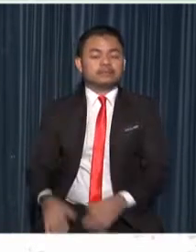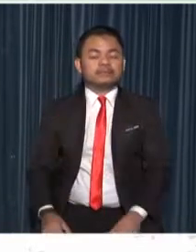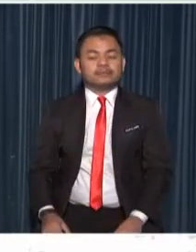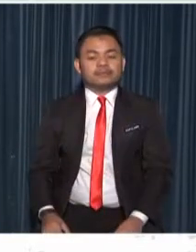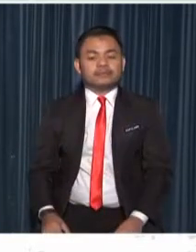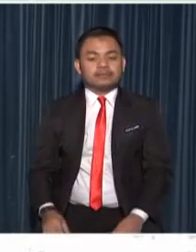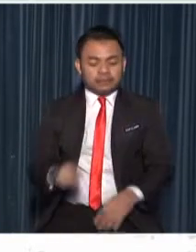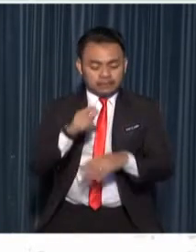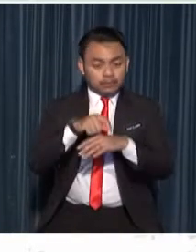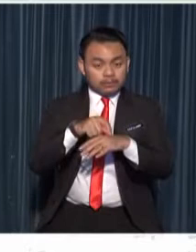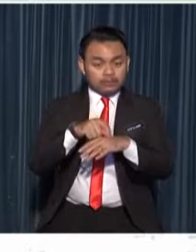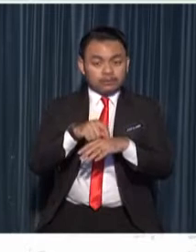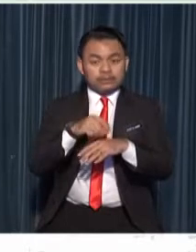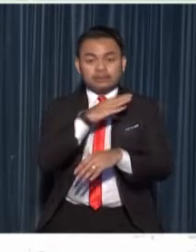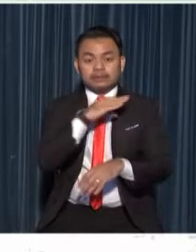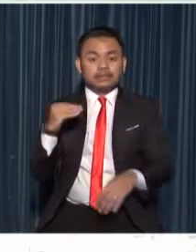and bougainville